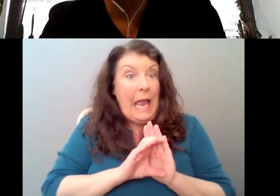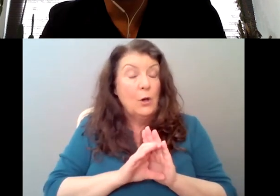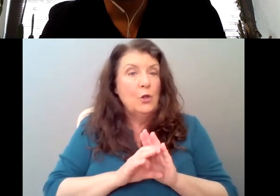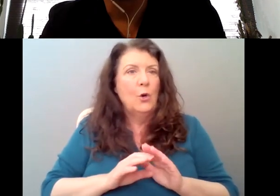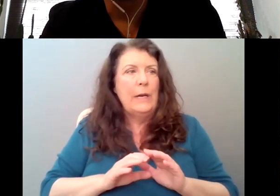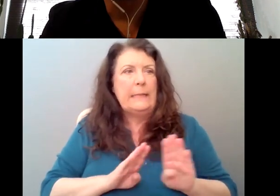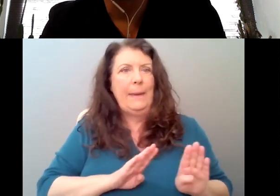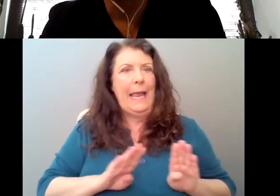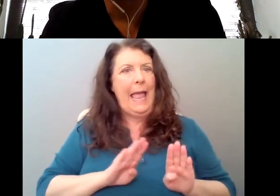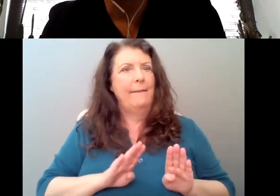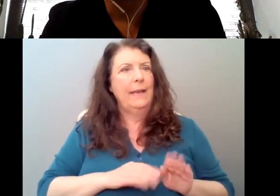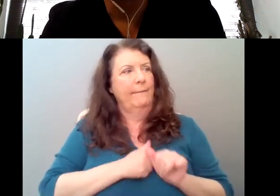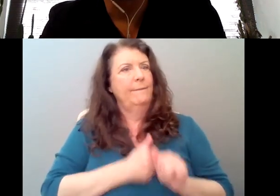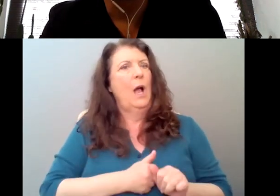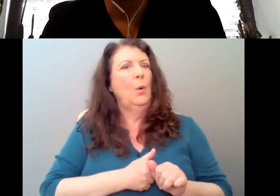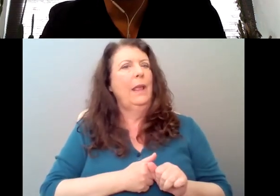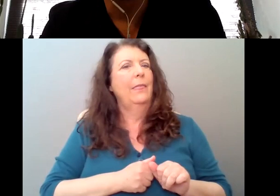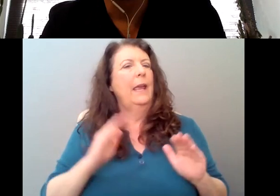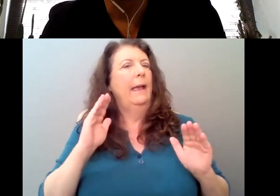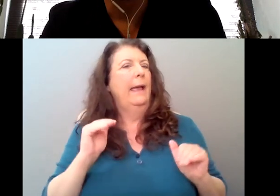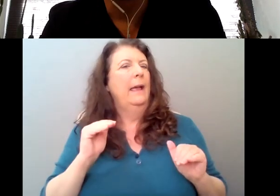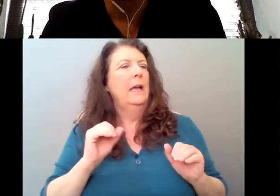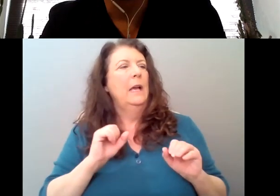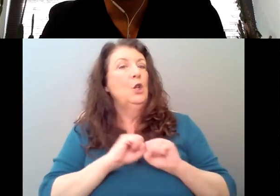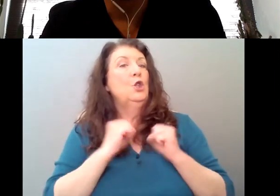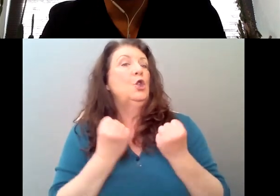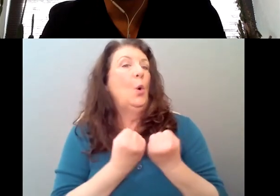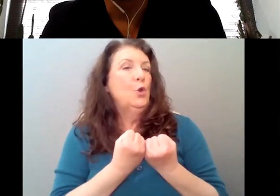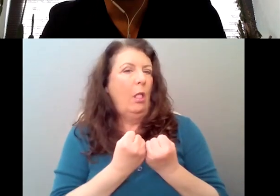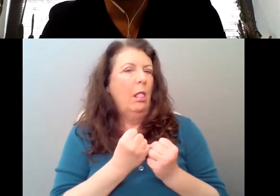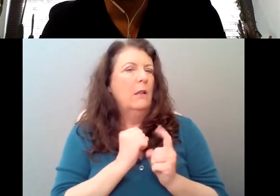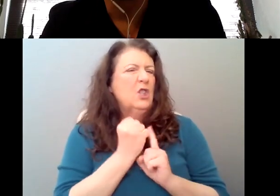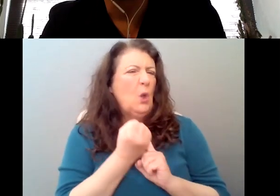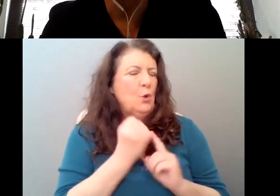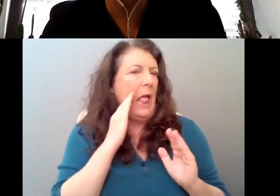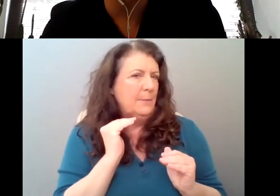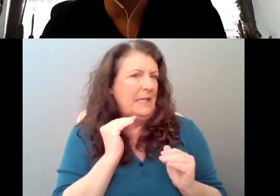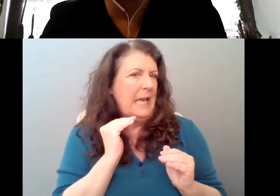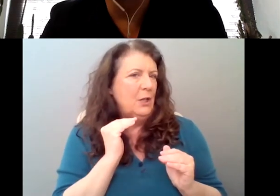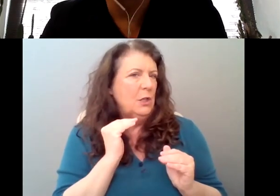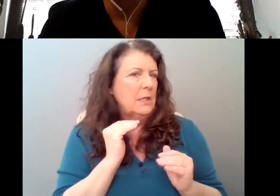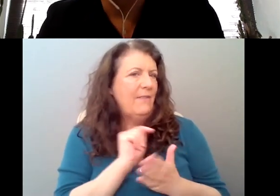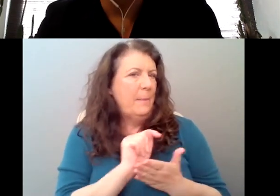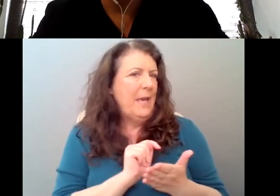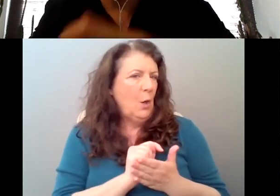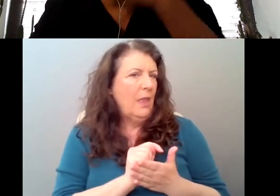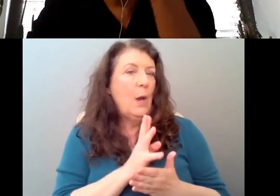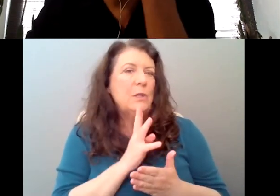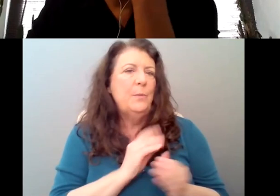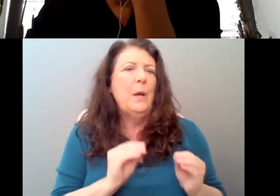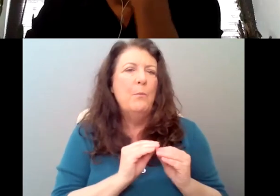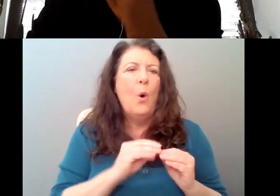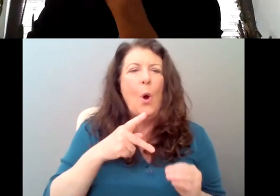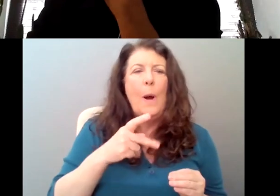expectations of the 19th century, they will speak more recognizably period. Um, and when they are